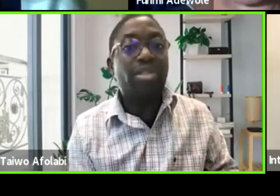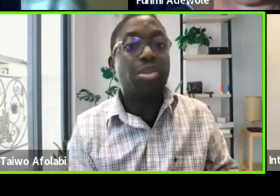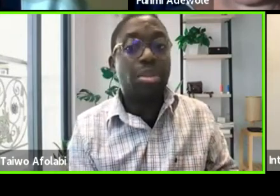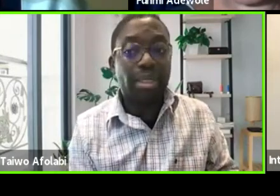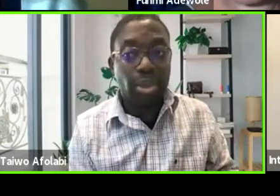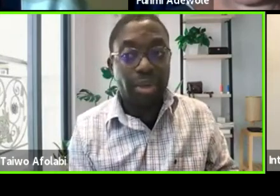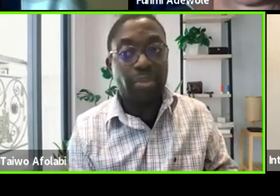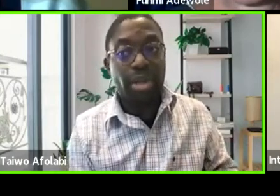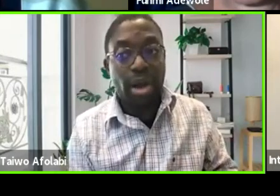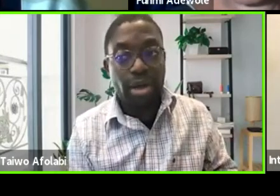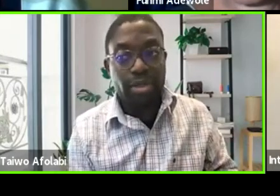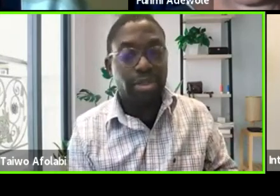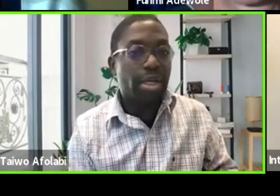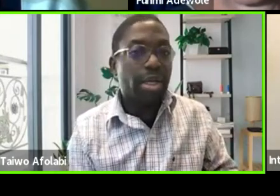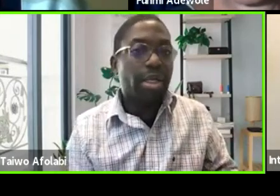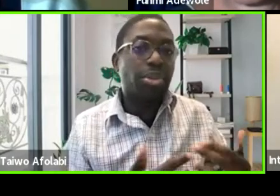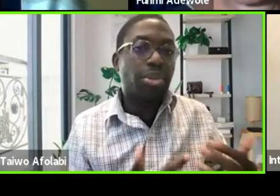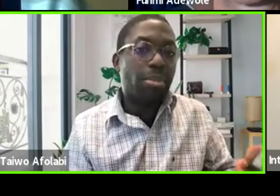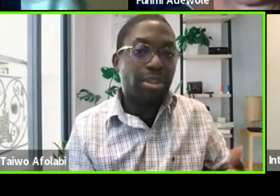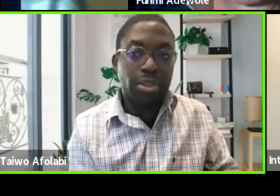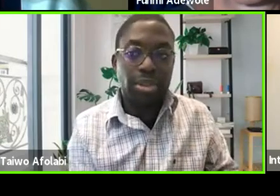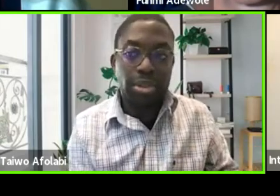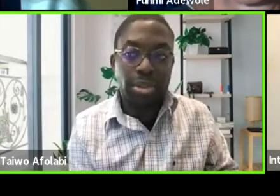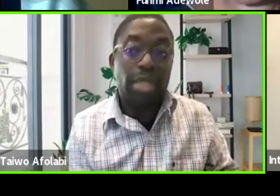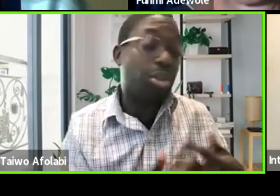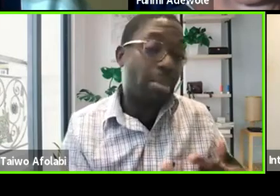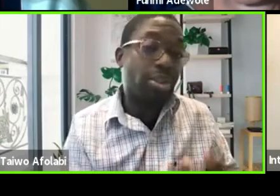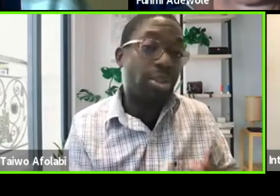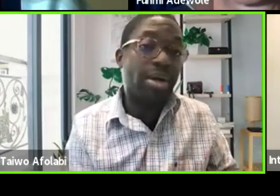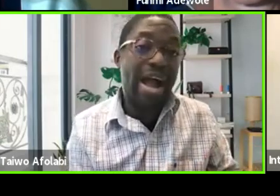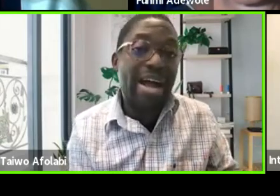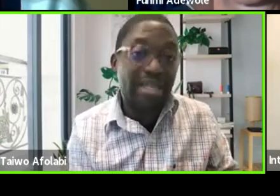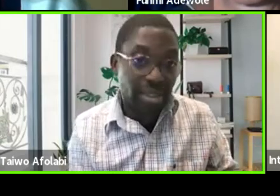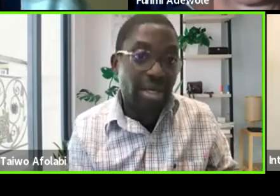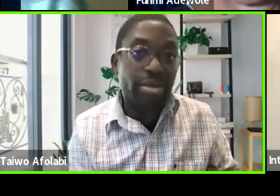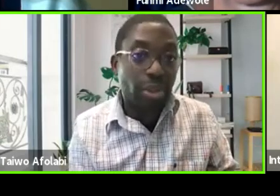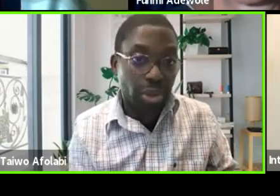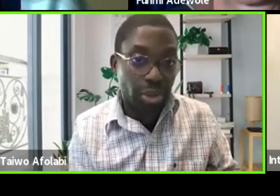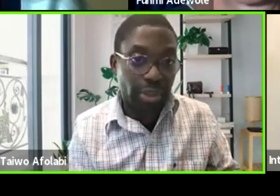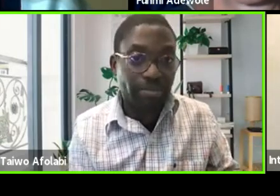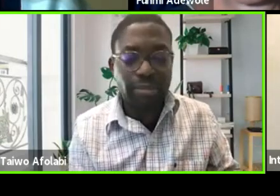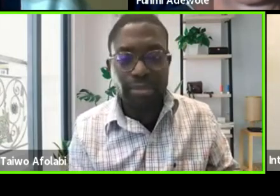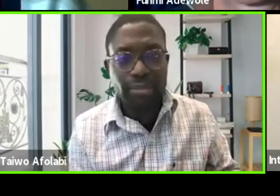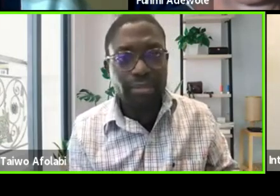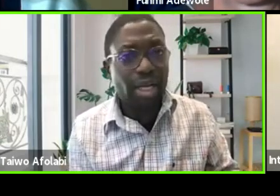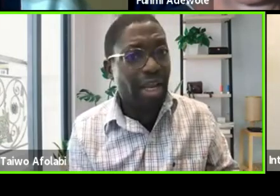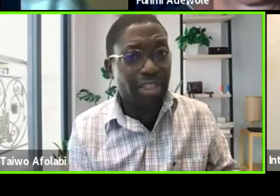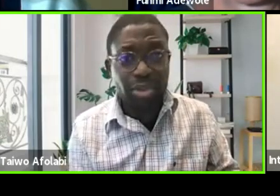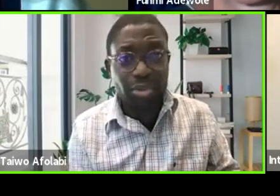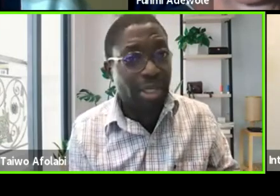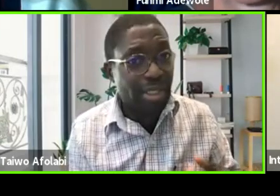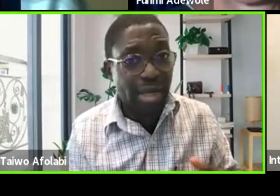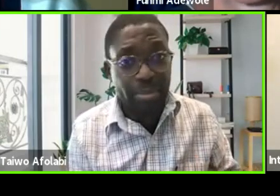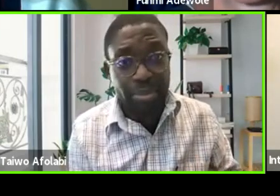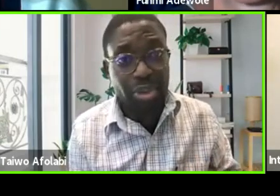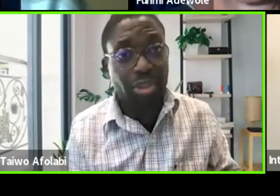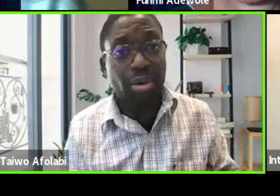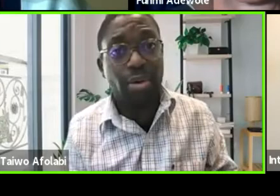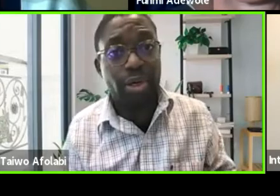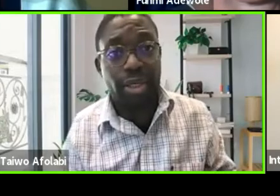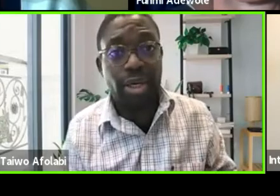and dramaturgy with others, dramaturgy, dramaturge as a nurturer. I'd like to quickly